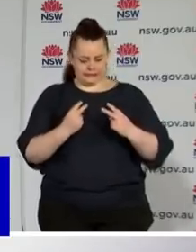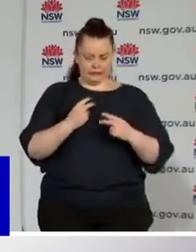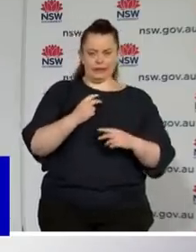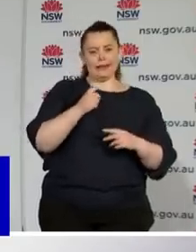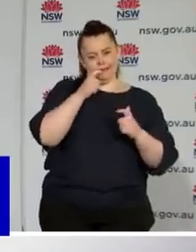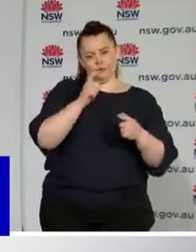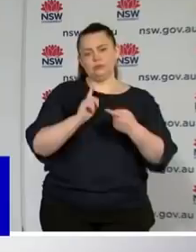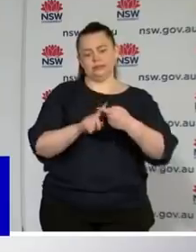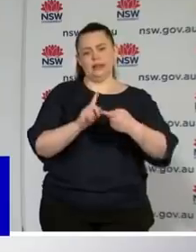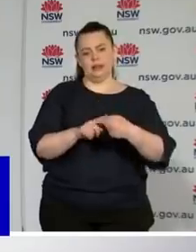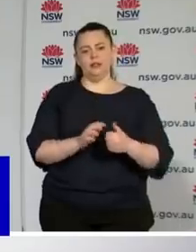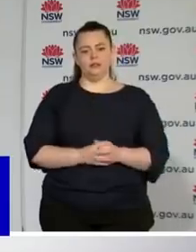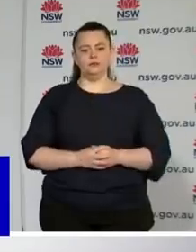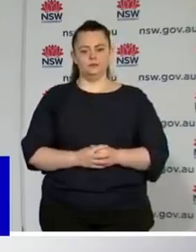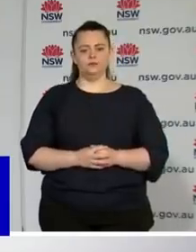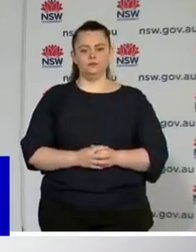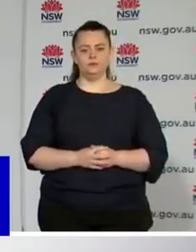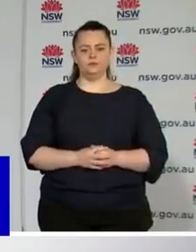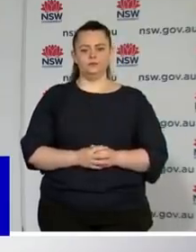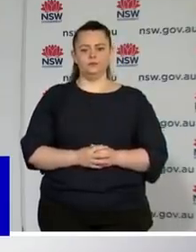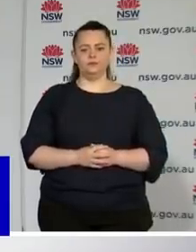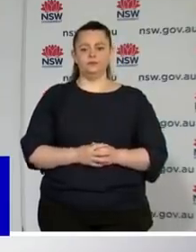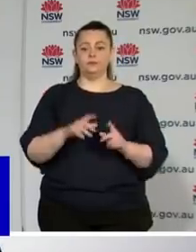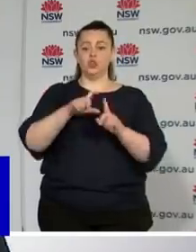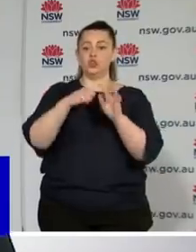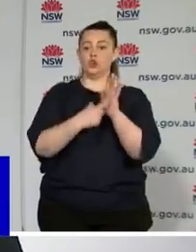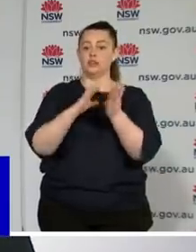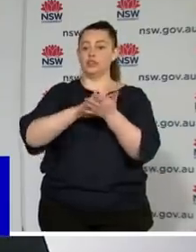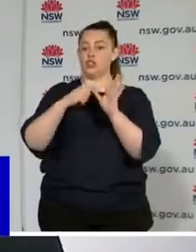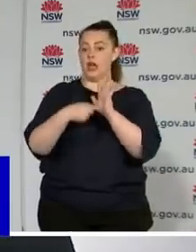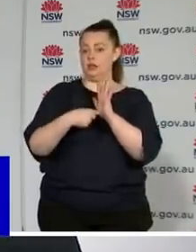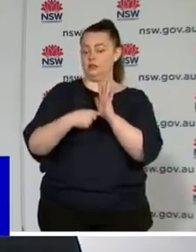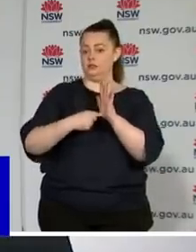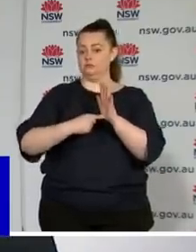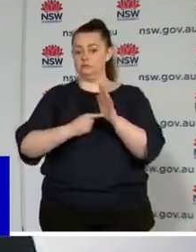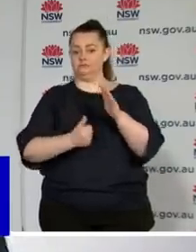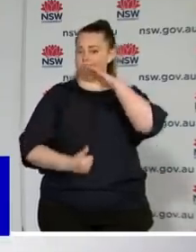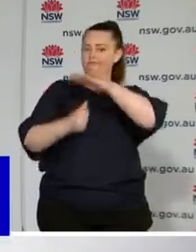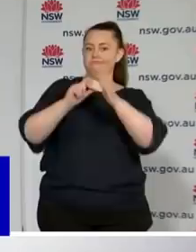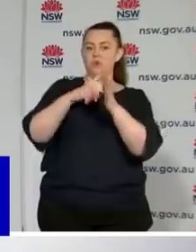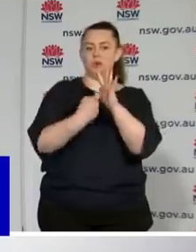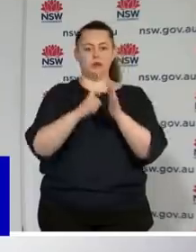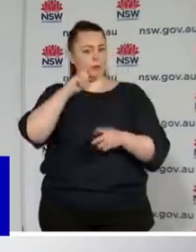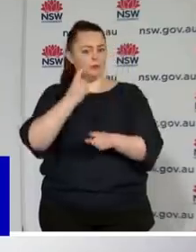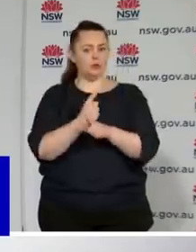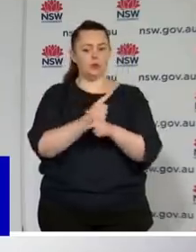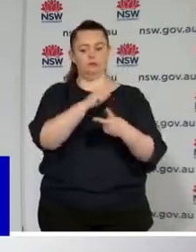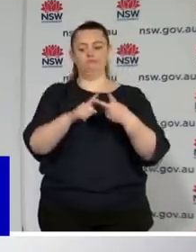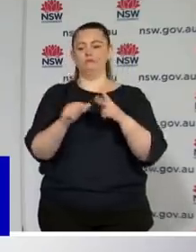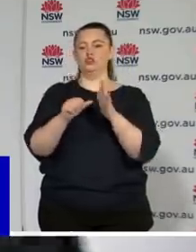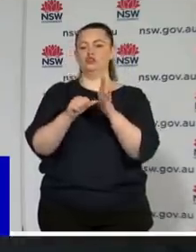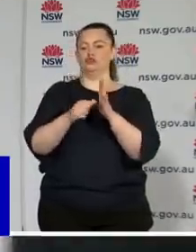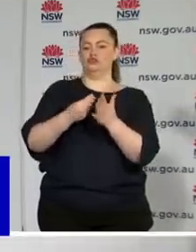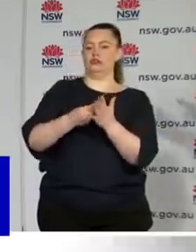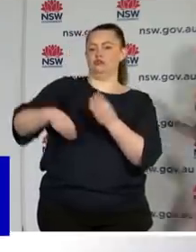vaccination. So now Dr. Chant will provide the health update, the Treasurer will give some good news to businesses across New South Wales, and then we'll take your questions. Thank you.